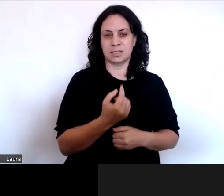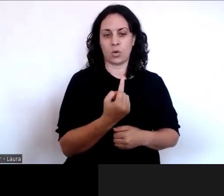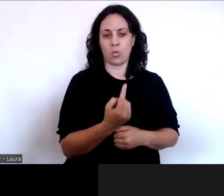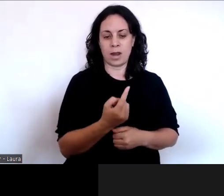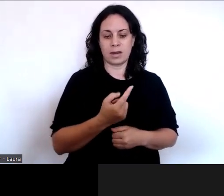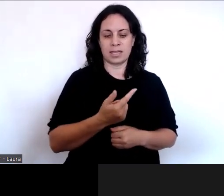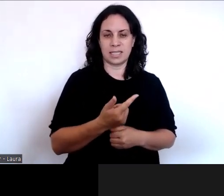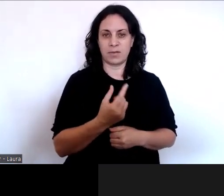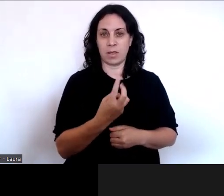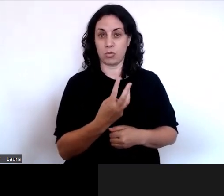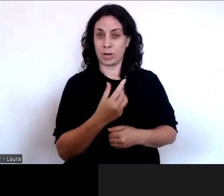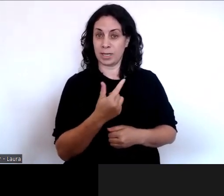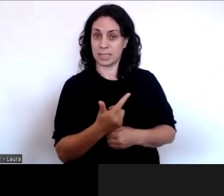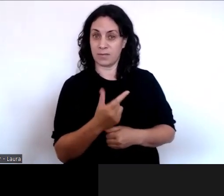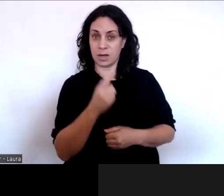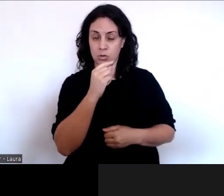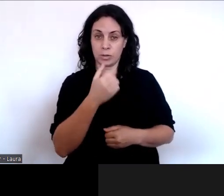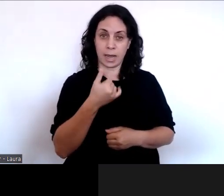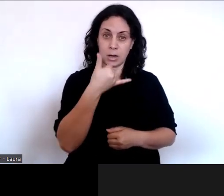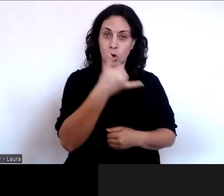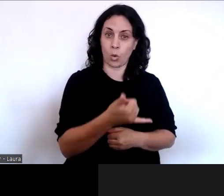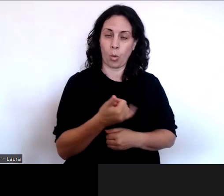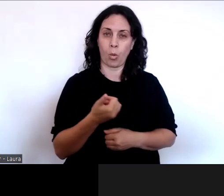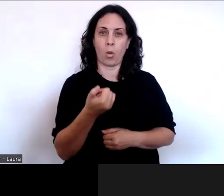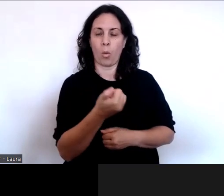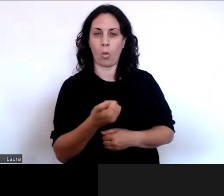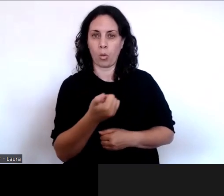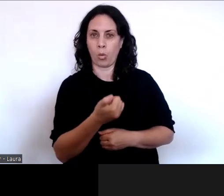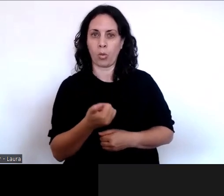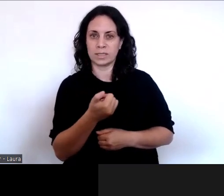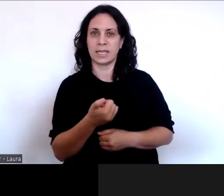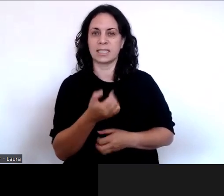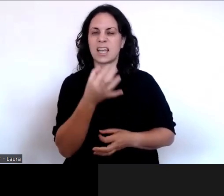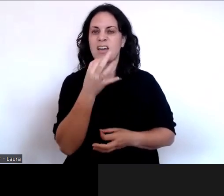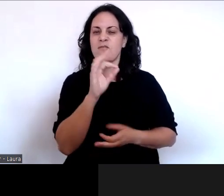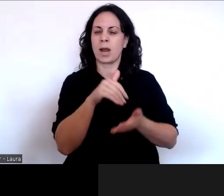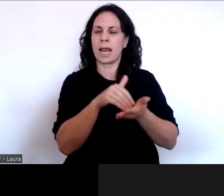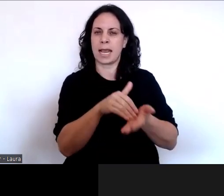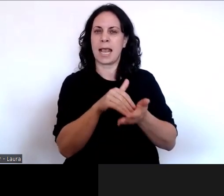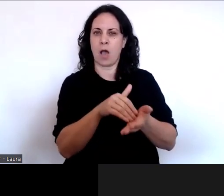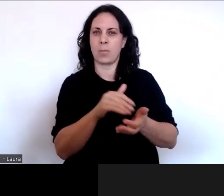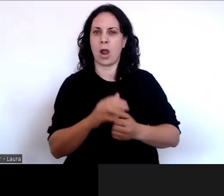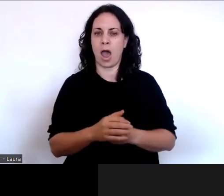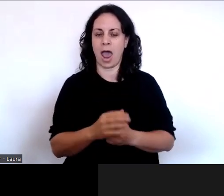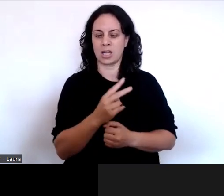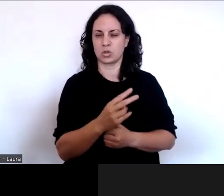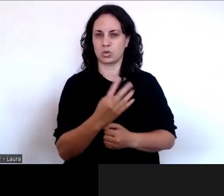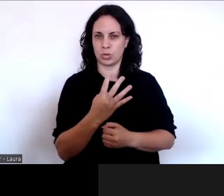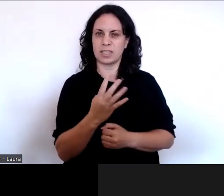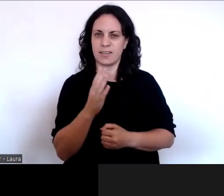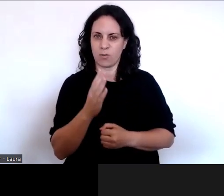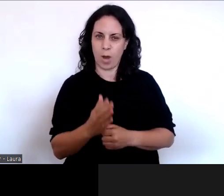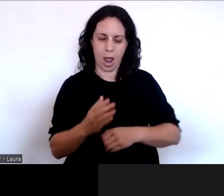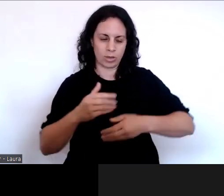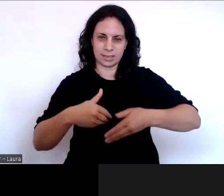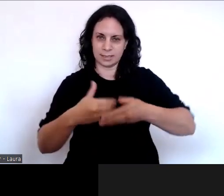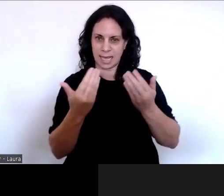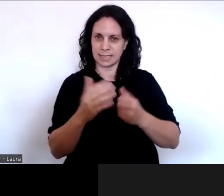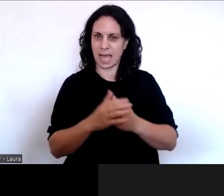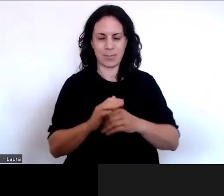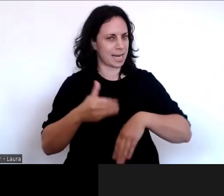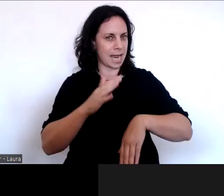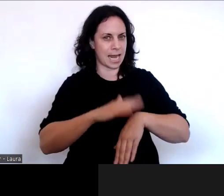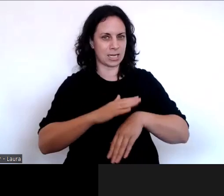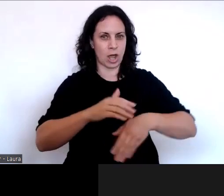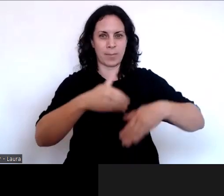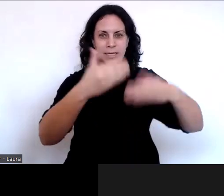1737 to reach a free helpline service where you can talk to a counsellor. It's a 24-7 service.